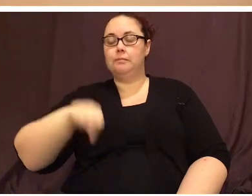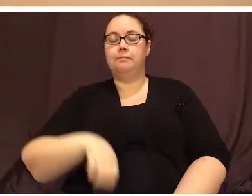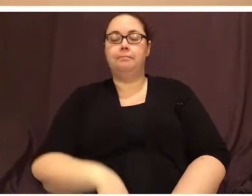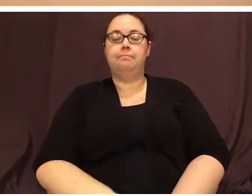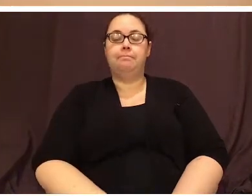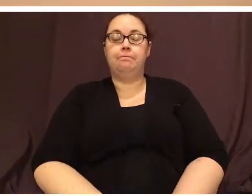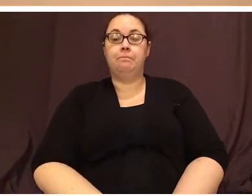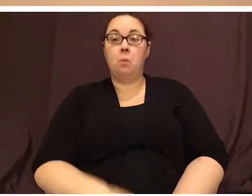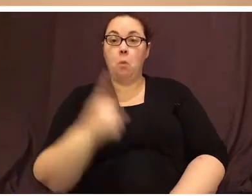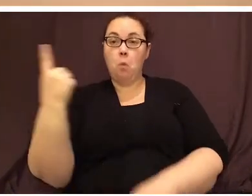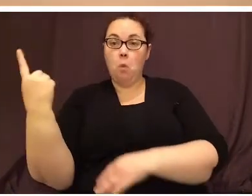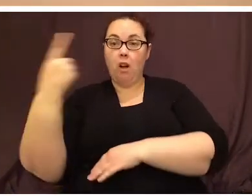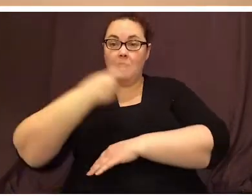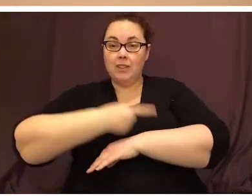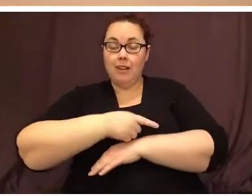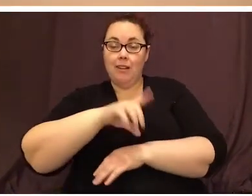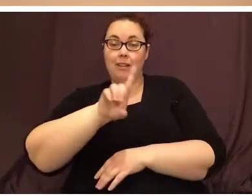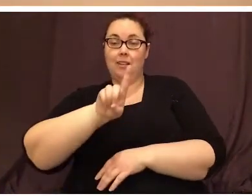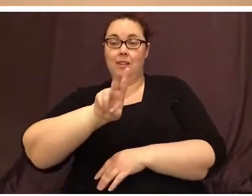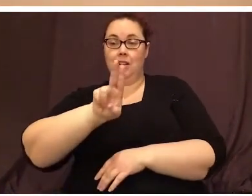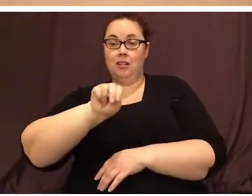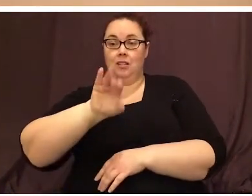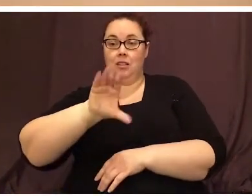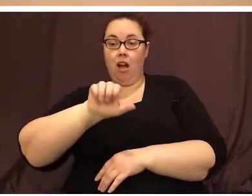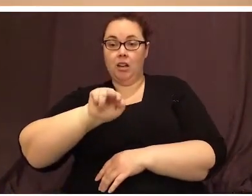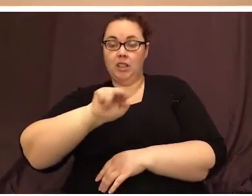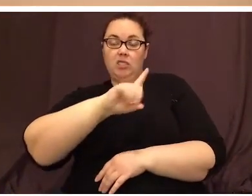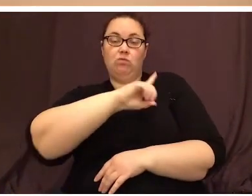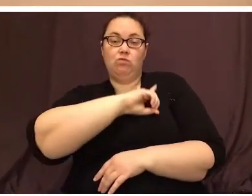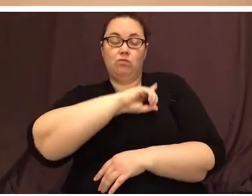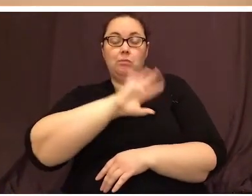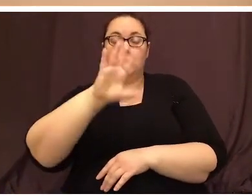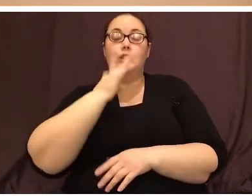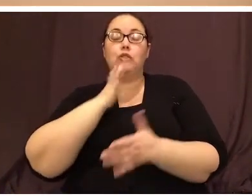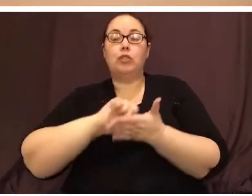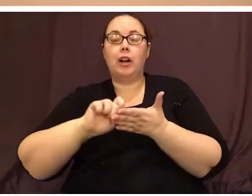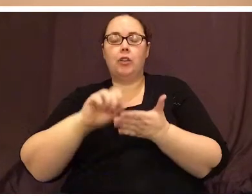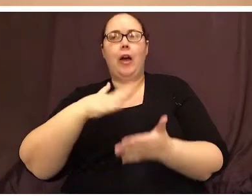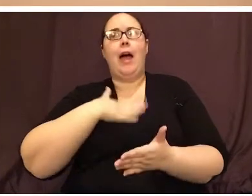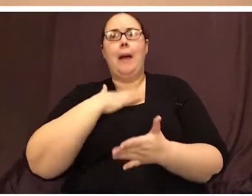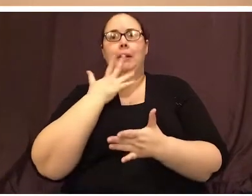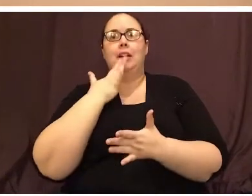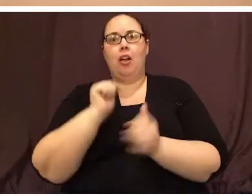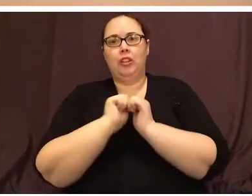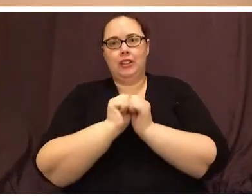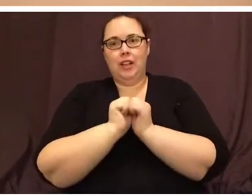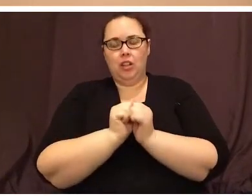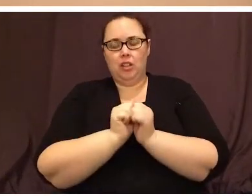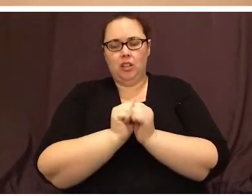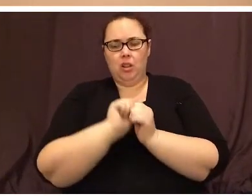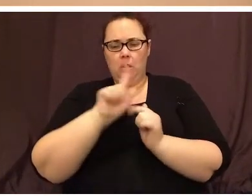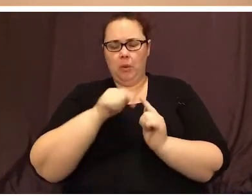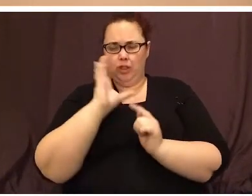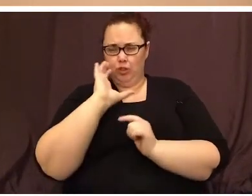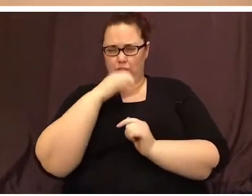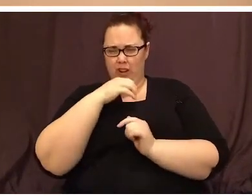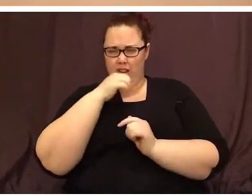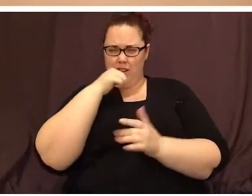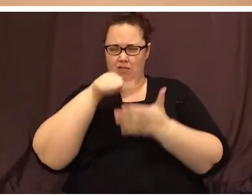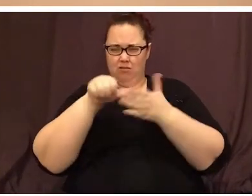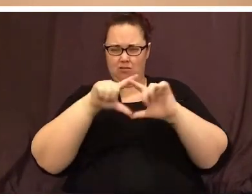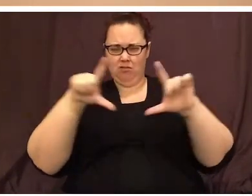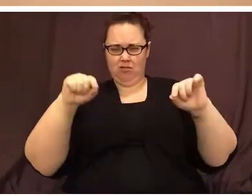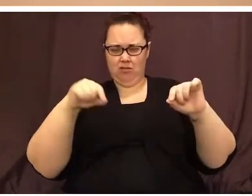One day, Duncan and his crowns were happily coloring together when a strange stack of postcards arrived for him in the mail.